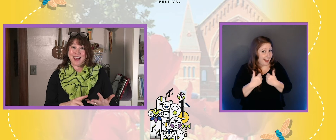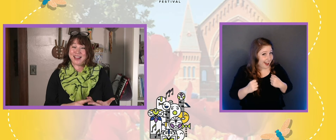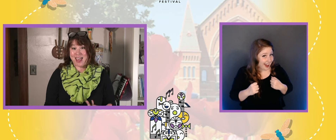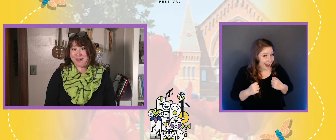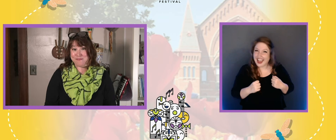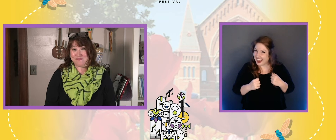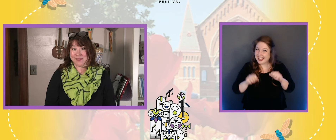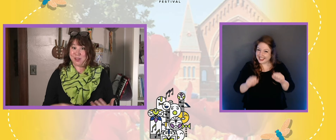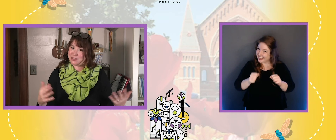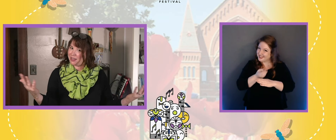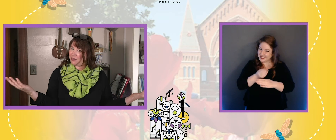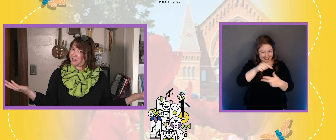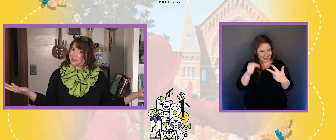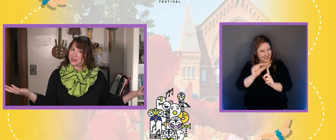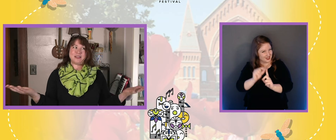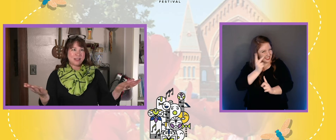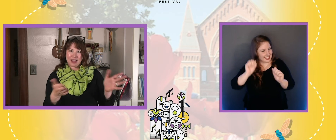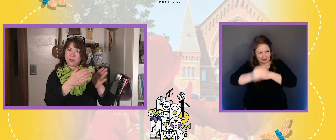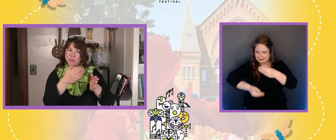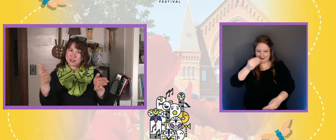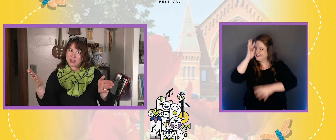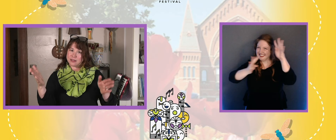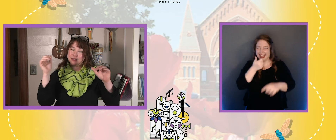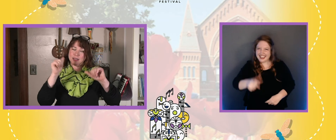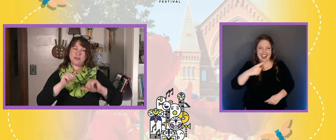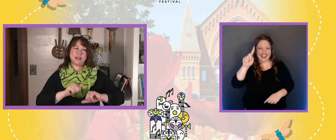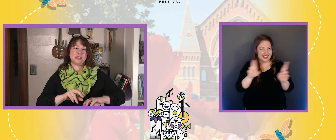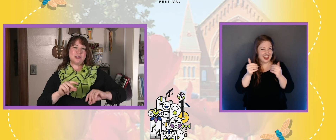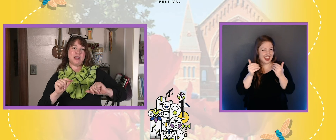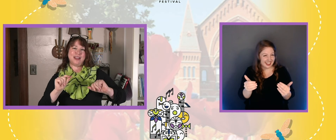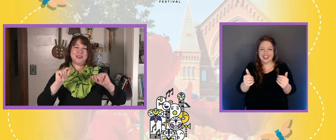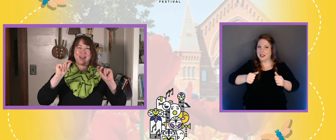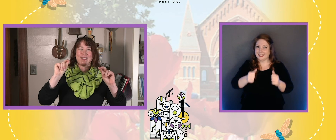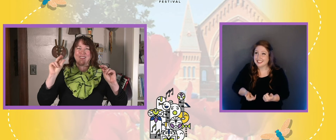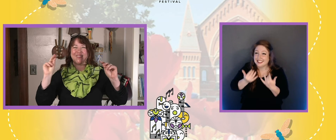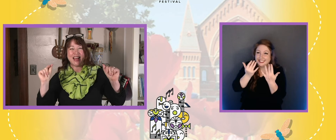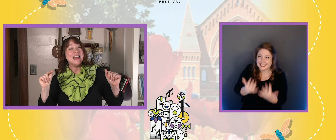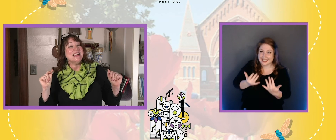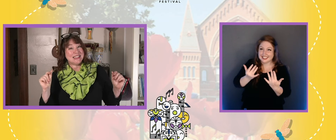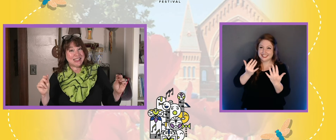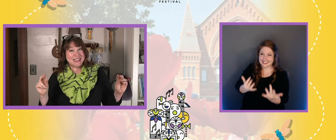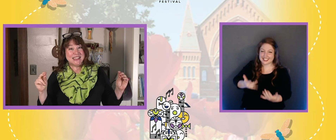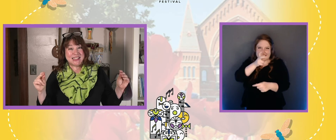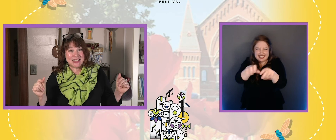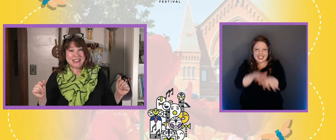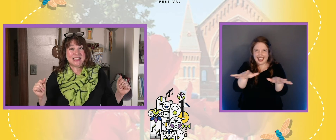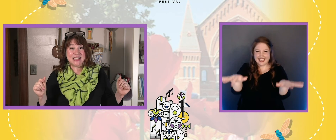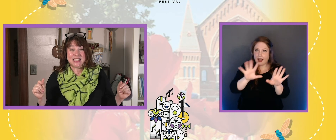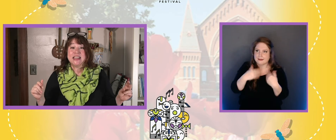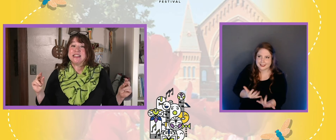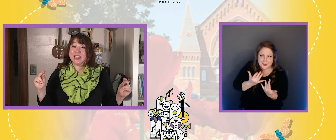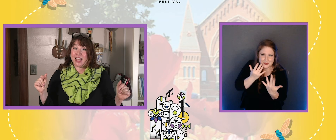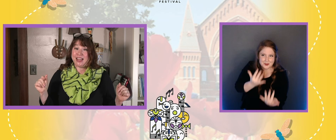play a game. You sing out loud and sing. See how it works together? I love it. Let's do it. Here we go. Si, si,